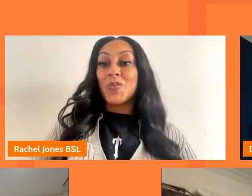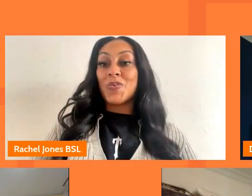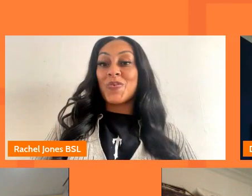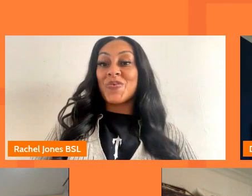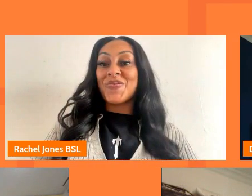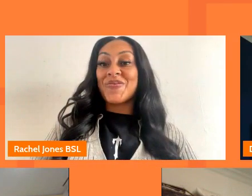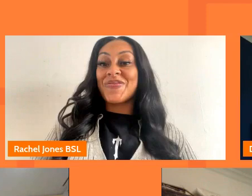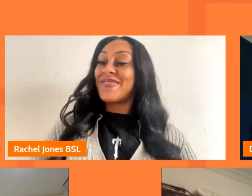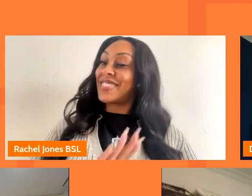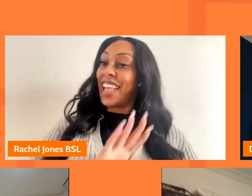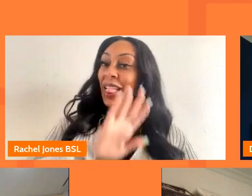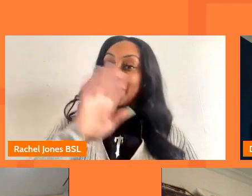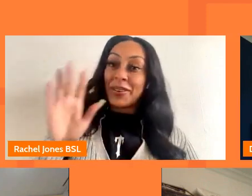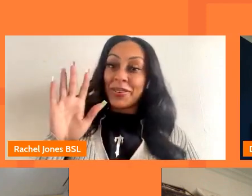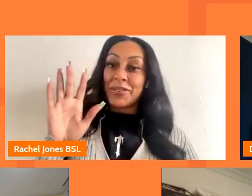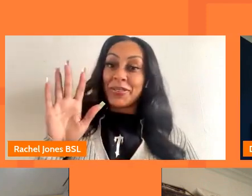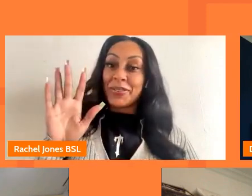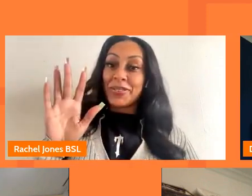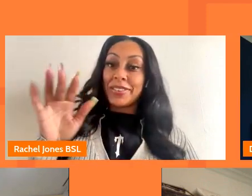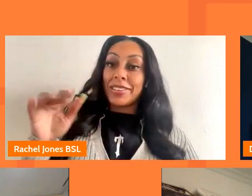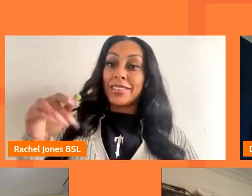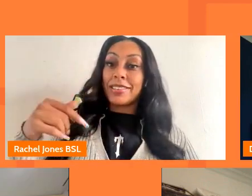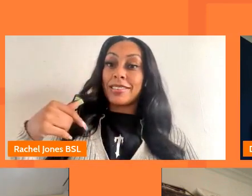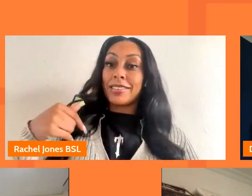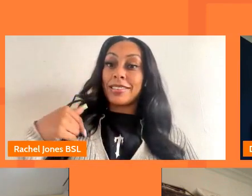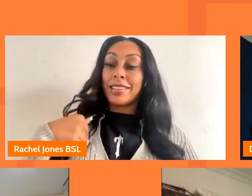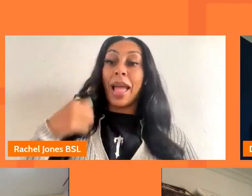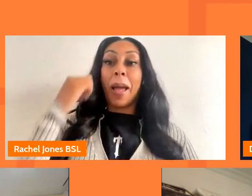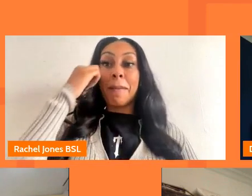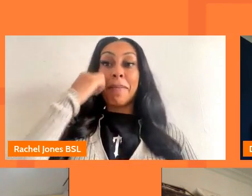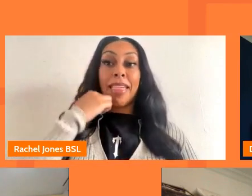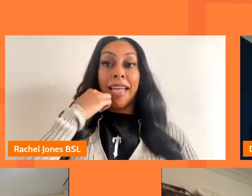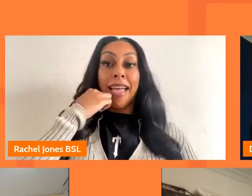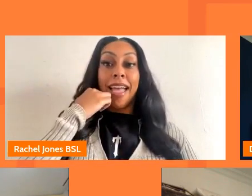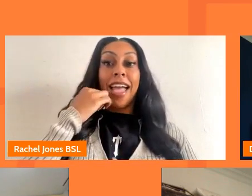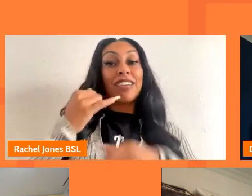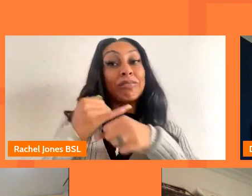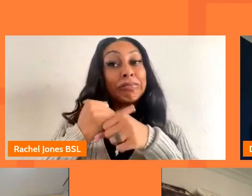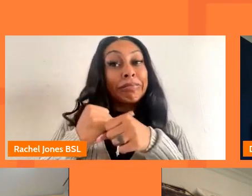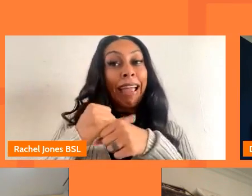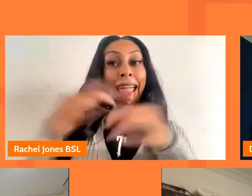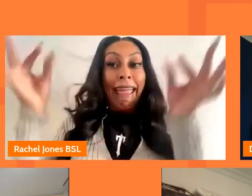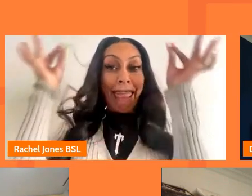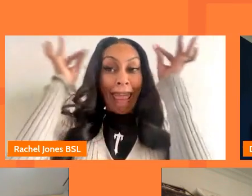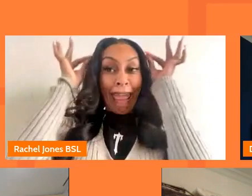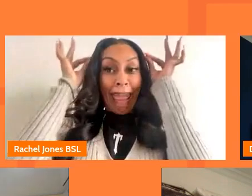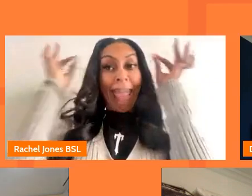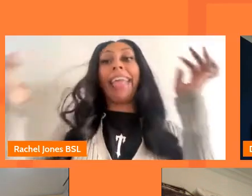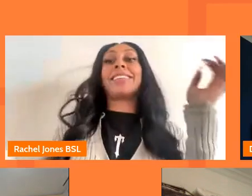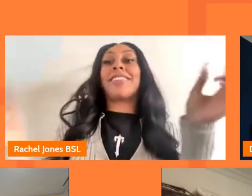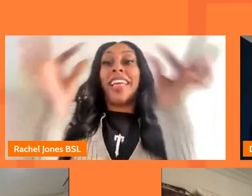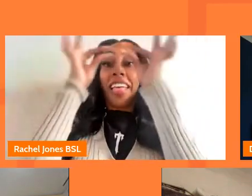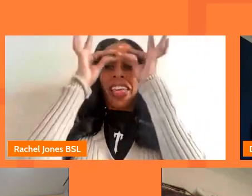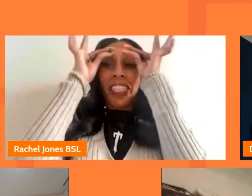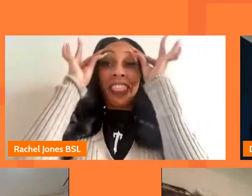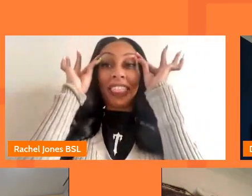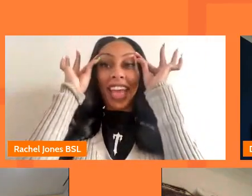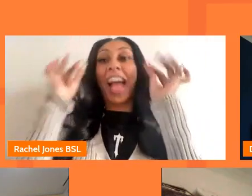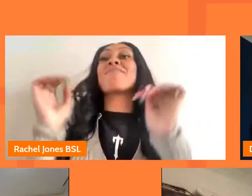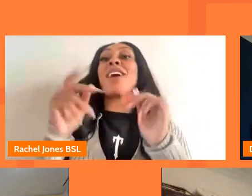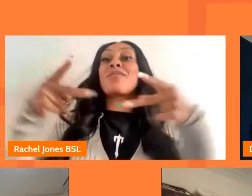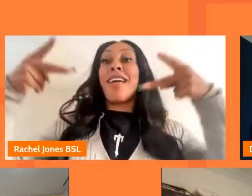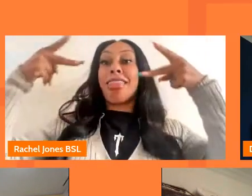hi everyone yeah hi i'm i've got uh black but graying hair i've got thick uh black eyebrows and wearing glasses